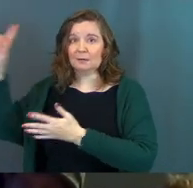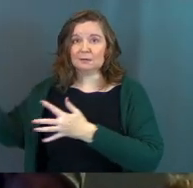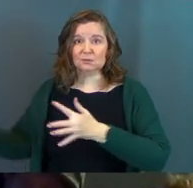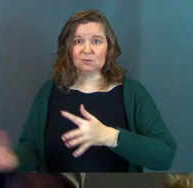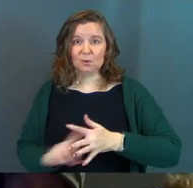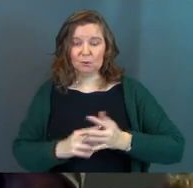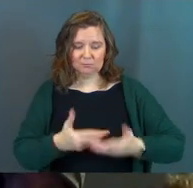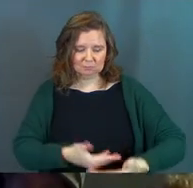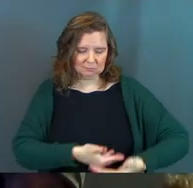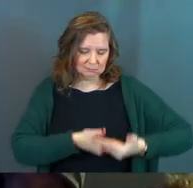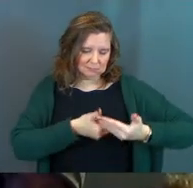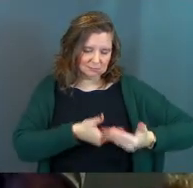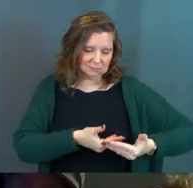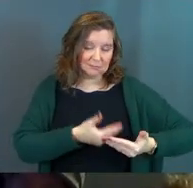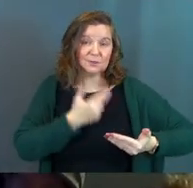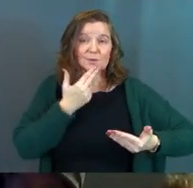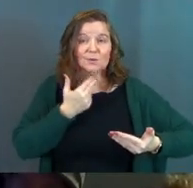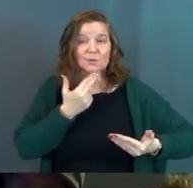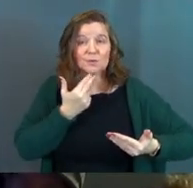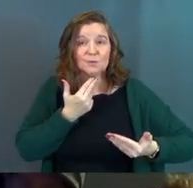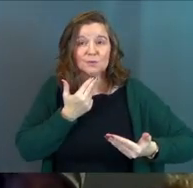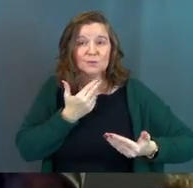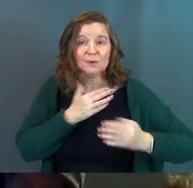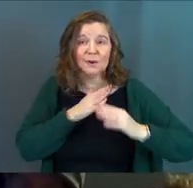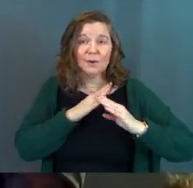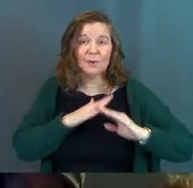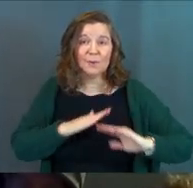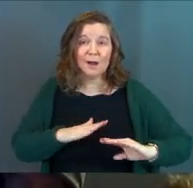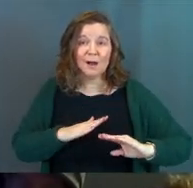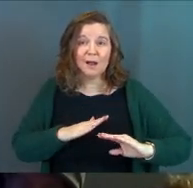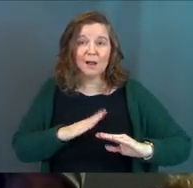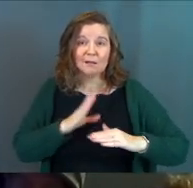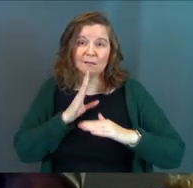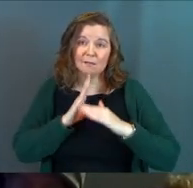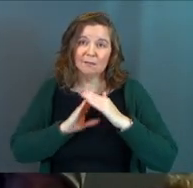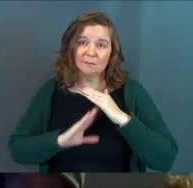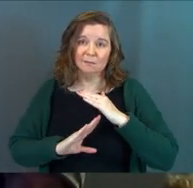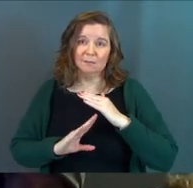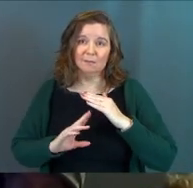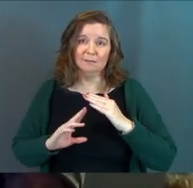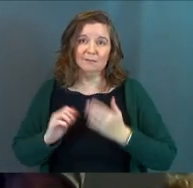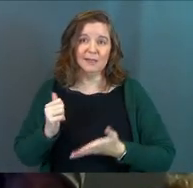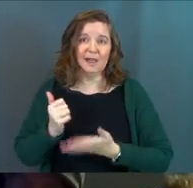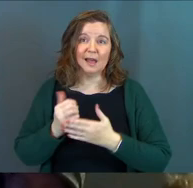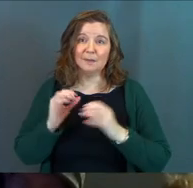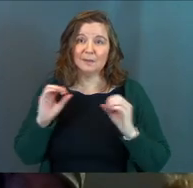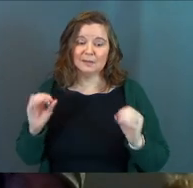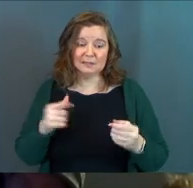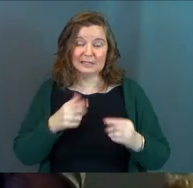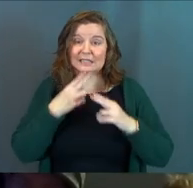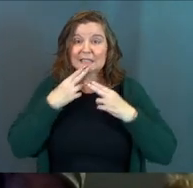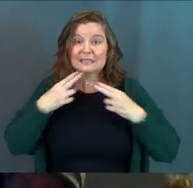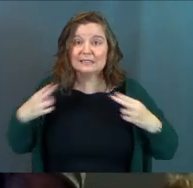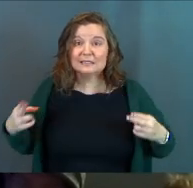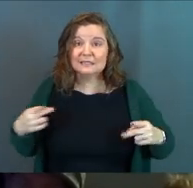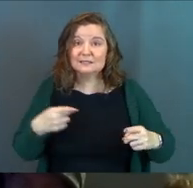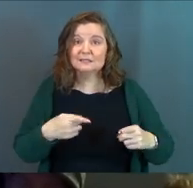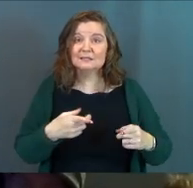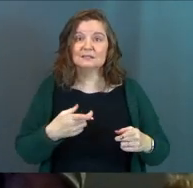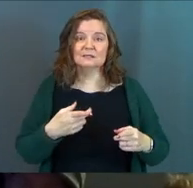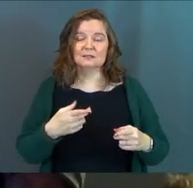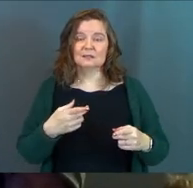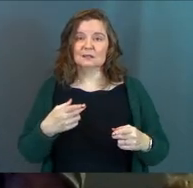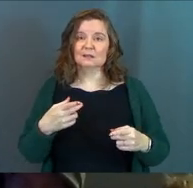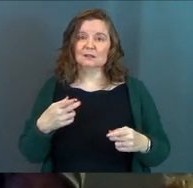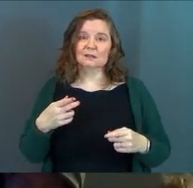Cute, quiet, helpless. the baby came in a manger. Innocent, vulnerable.